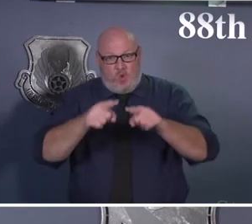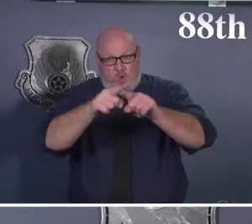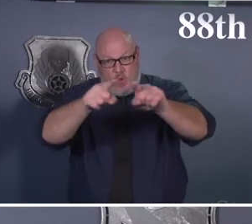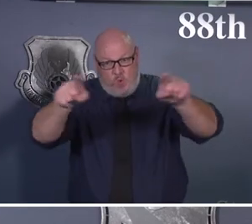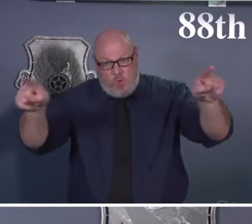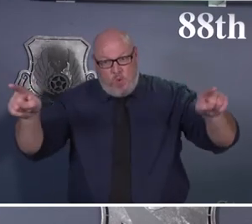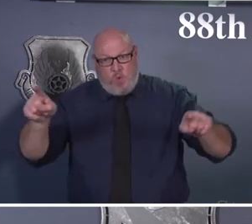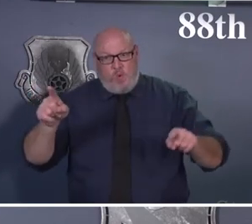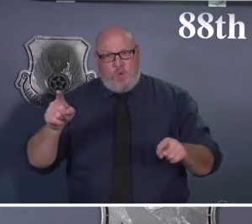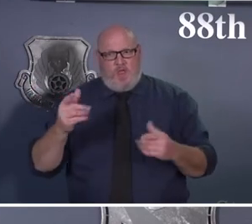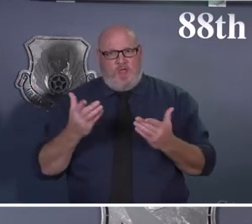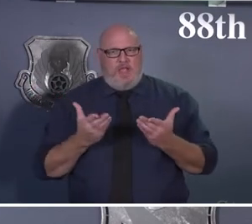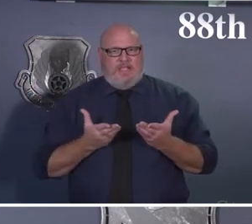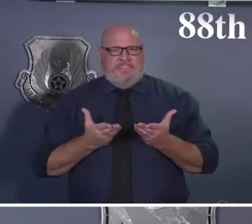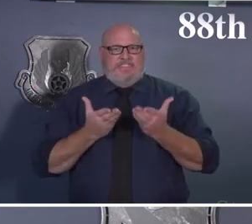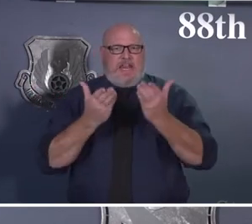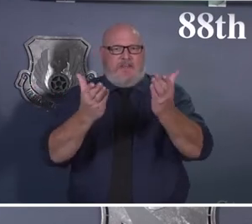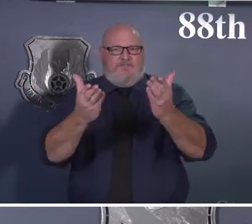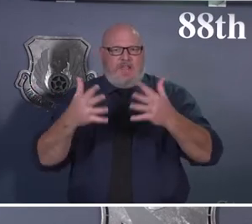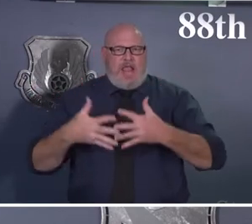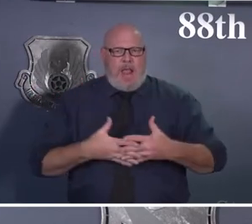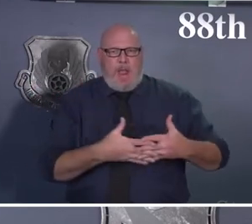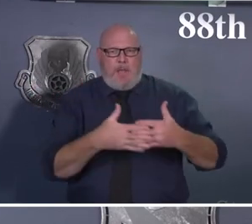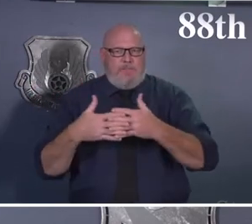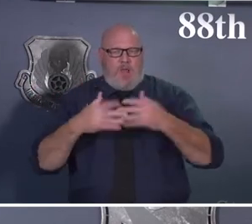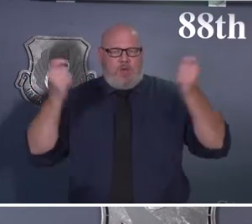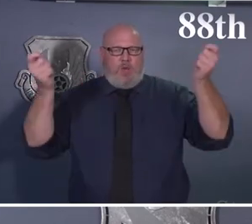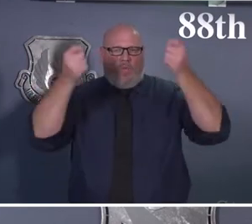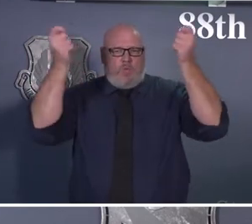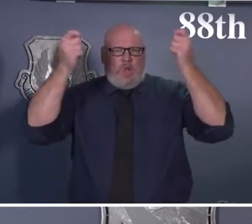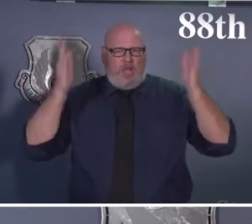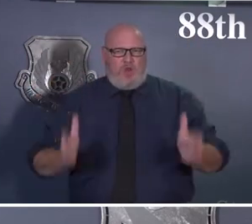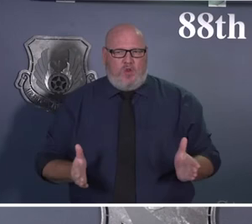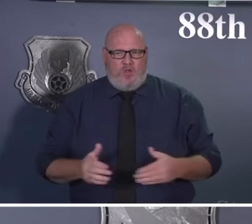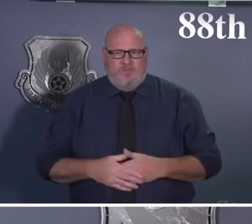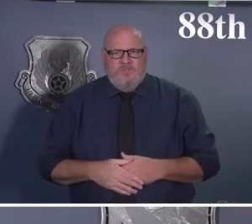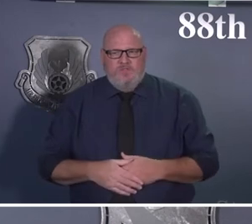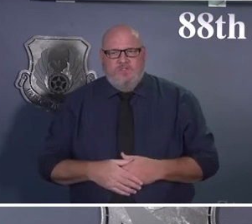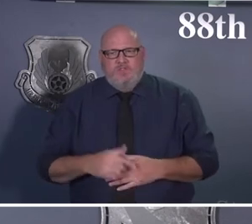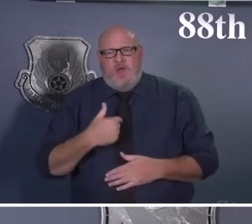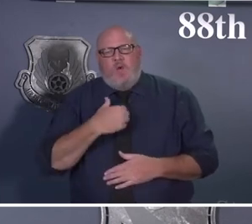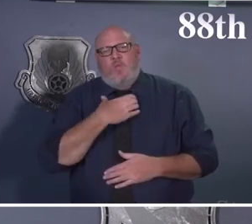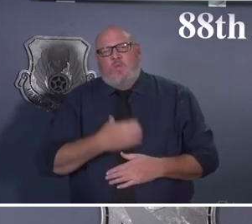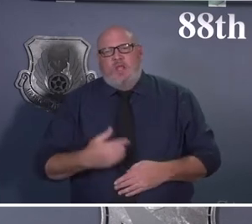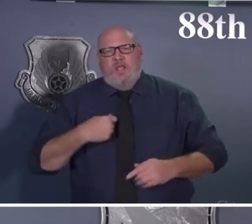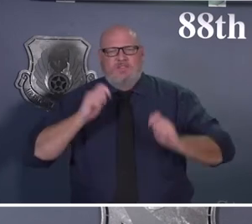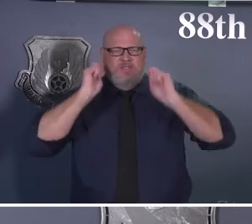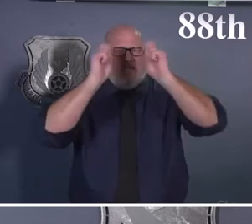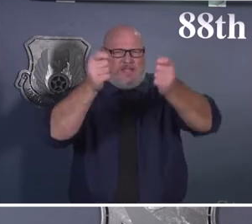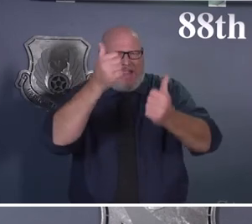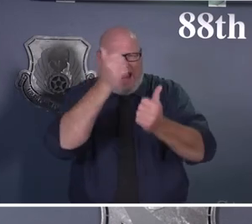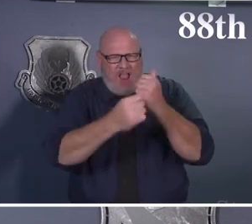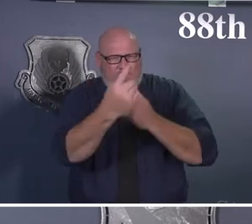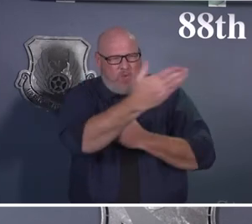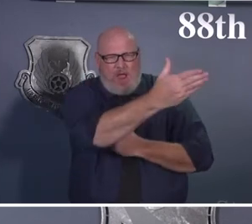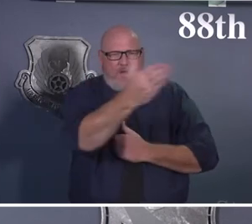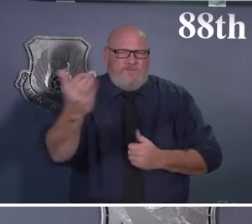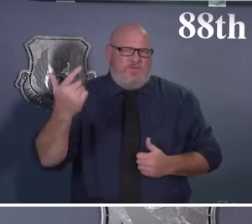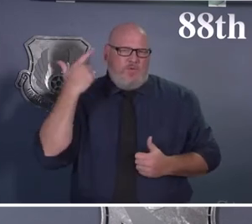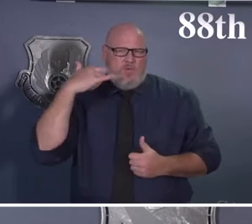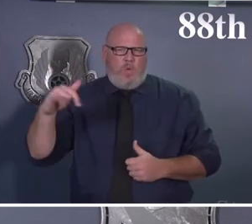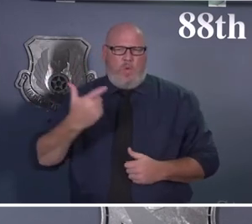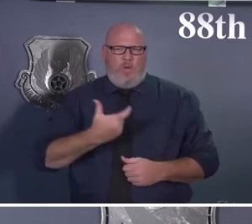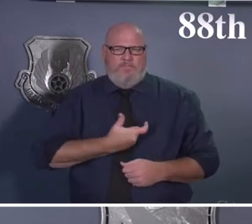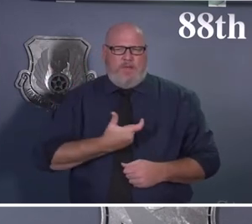day. And so I wish I had a real gold medal that I could put around every one of their necks to say thanks and